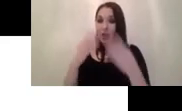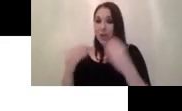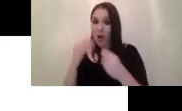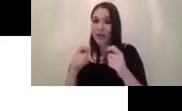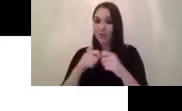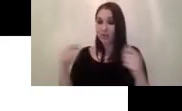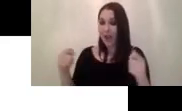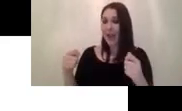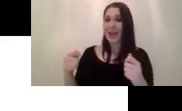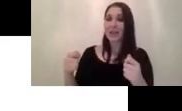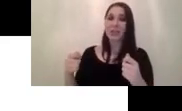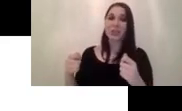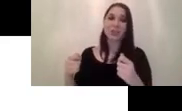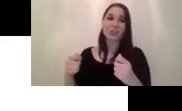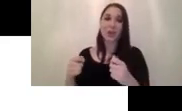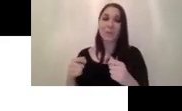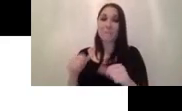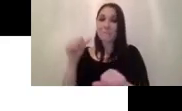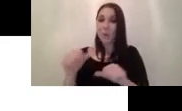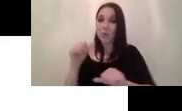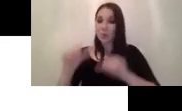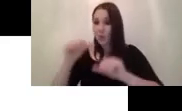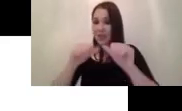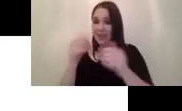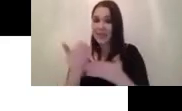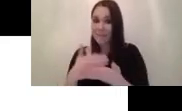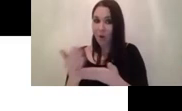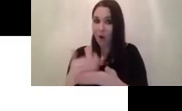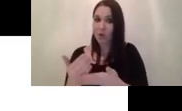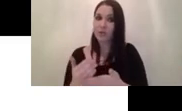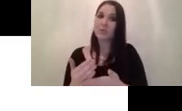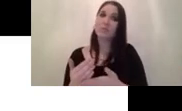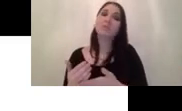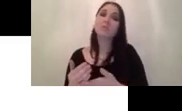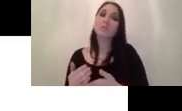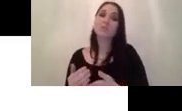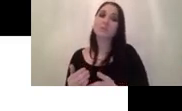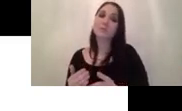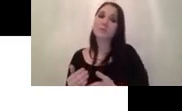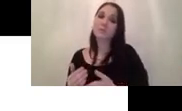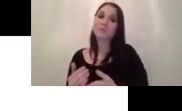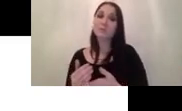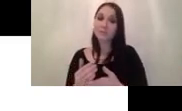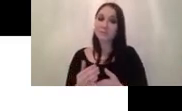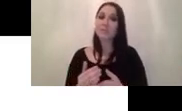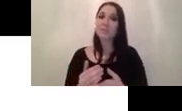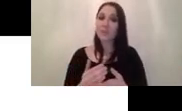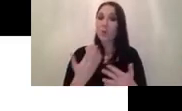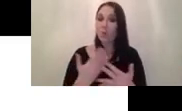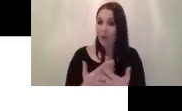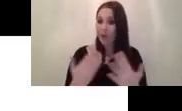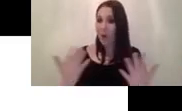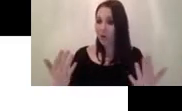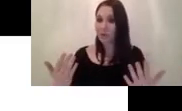also the post processing part all in this bucket it quite uh got quite a bit of the quite quite a lot of them